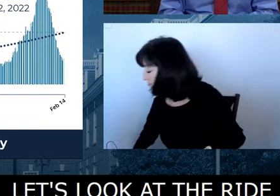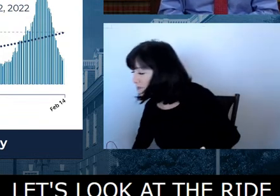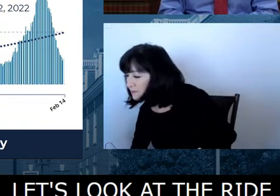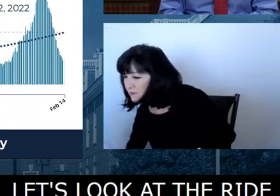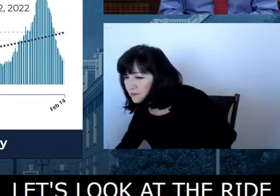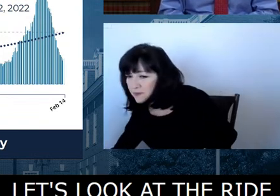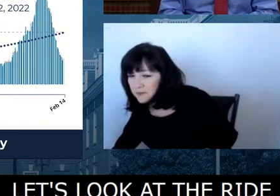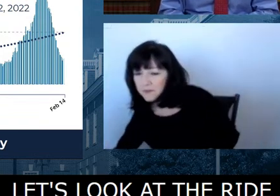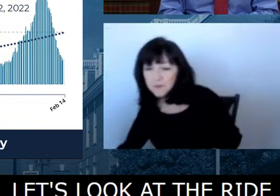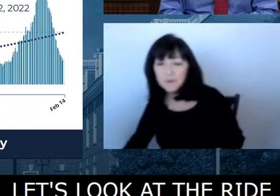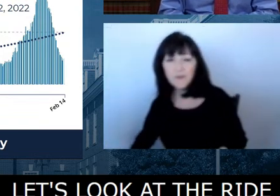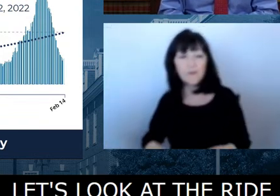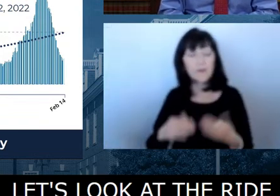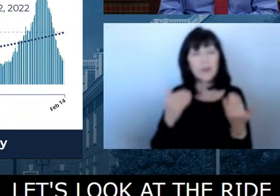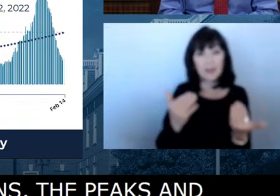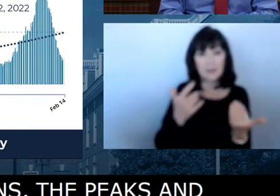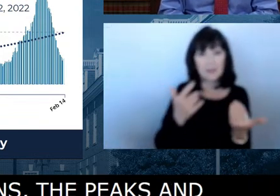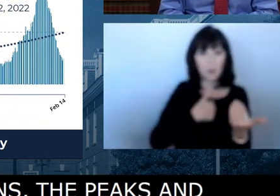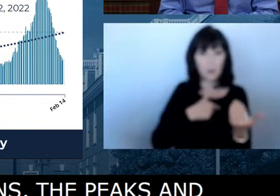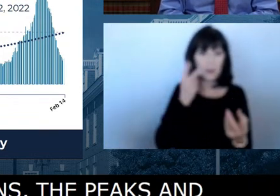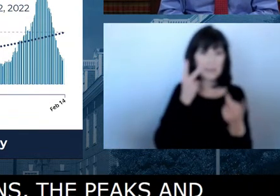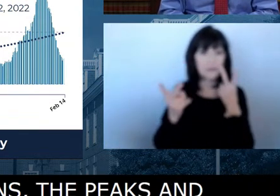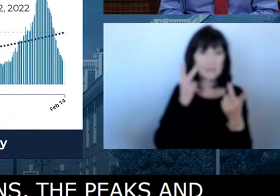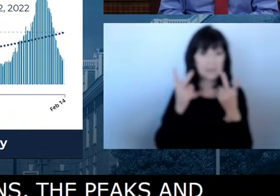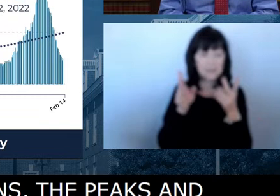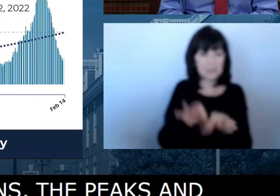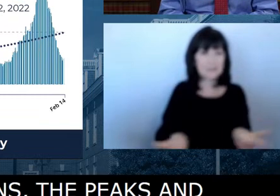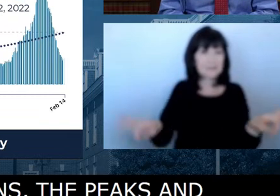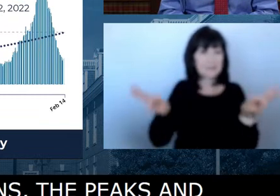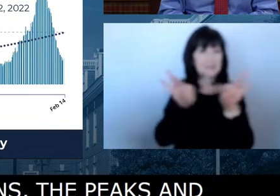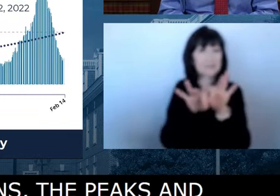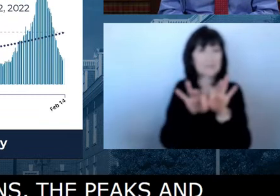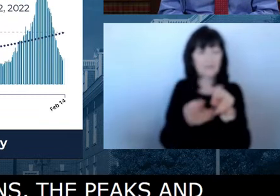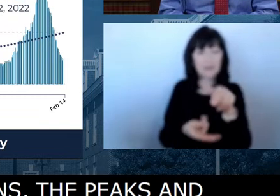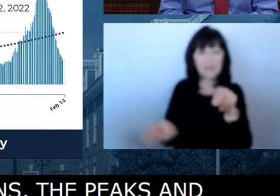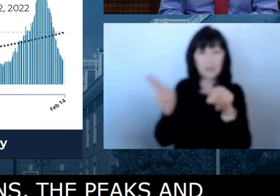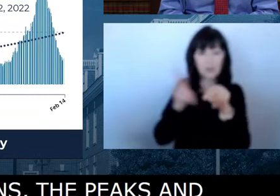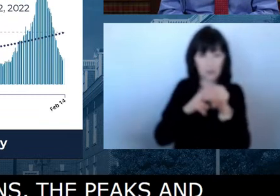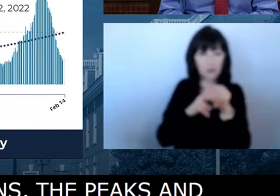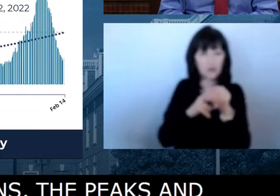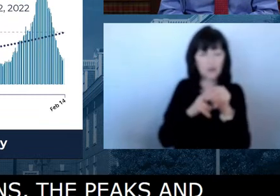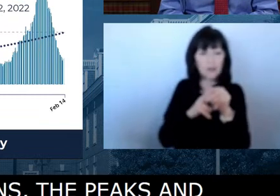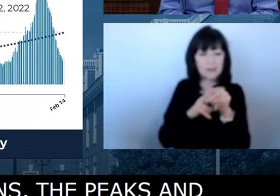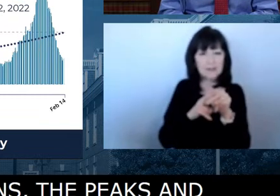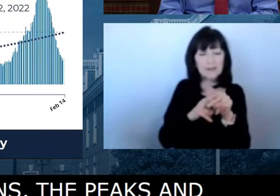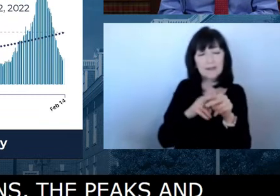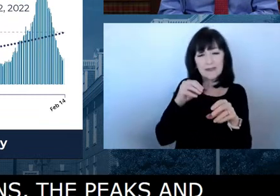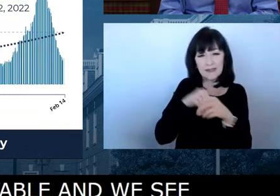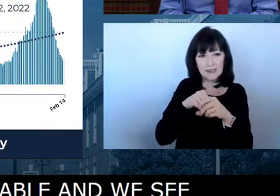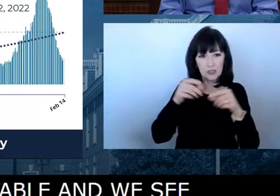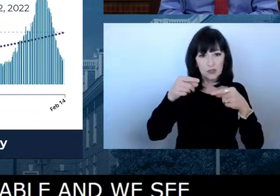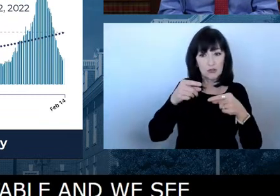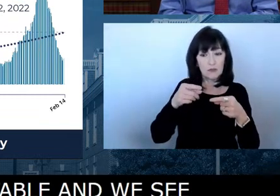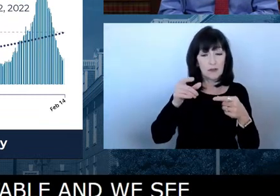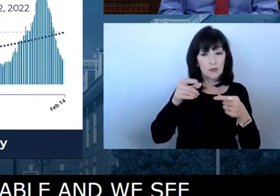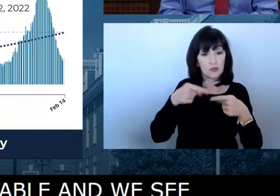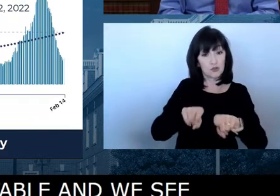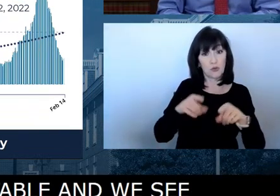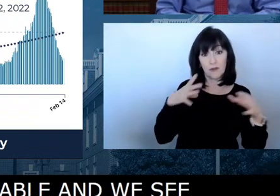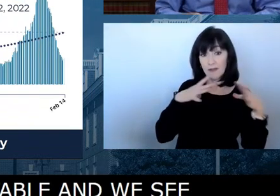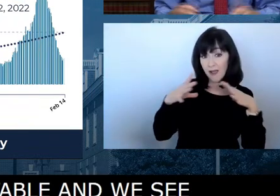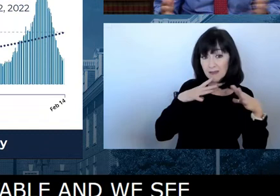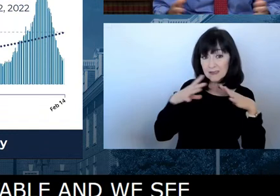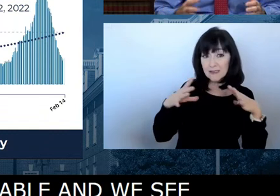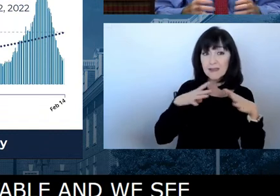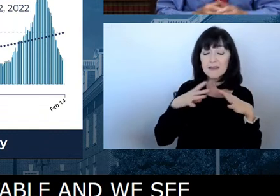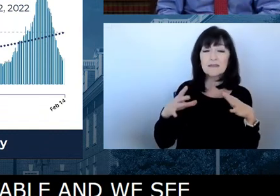significant increases and peaks during the December holidays, the new year. People getting